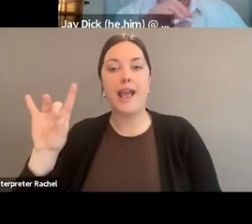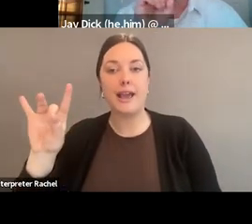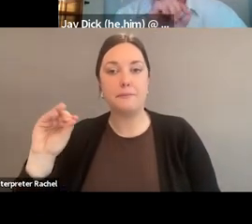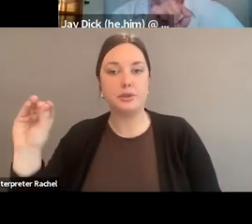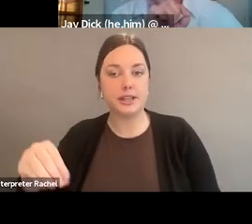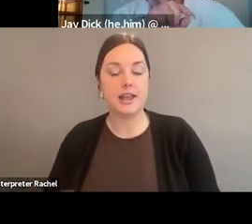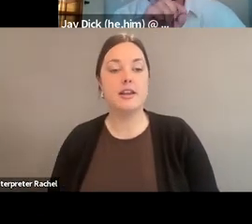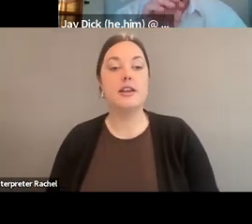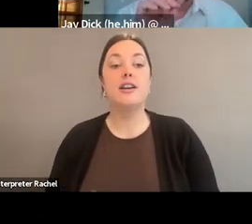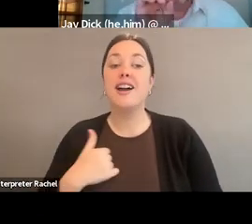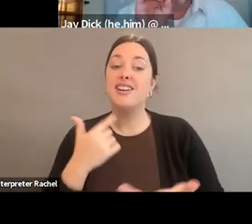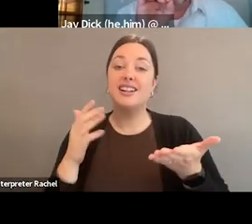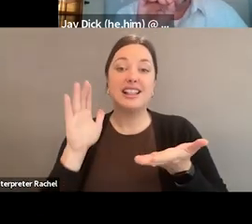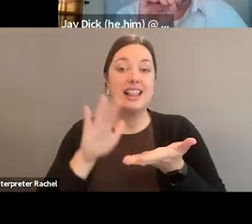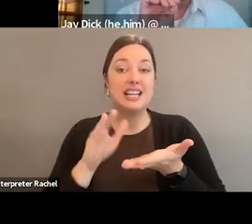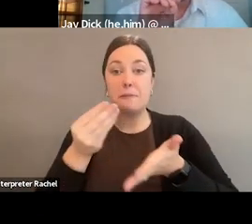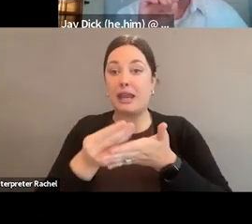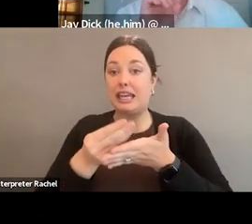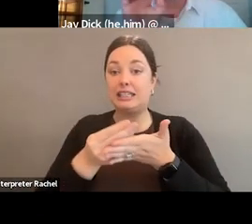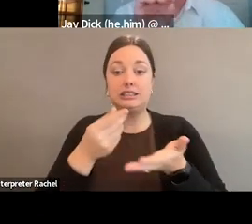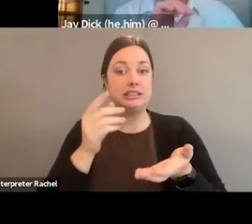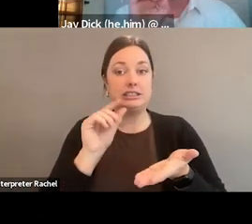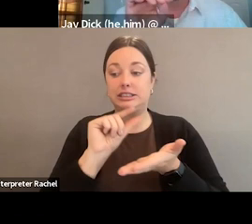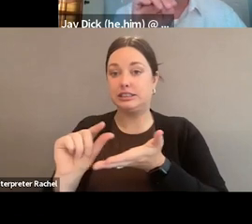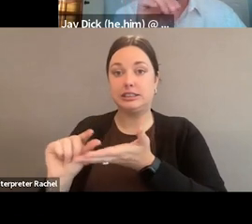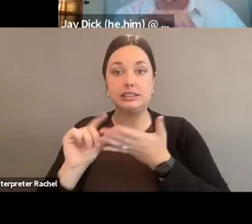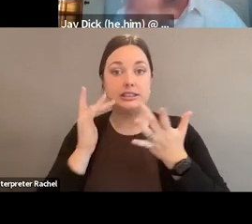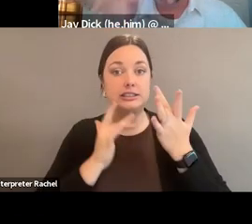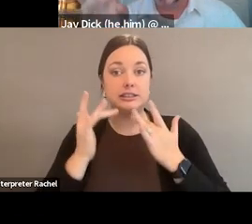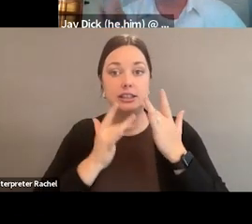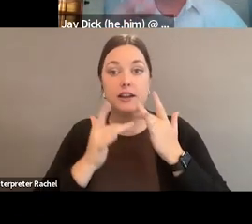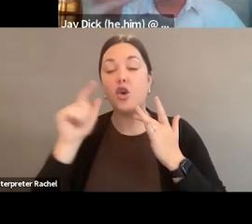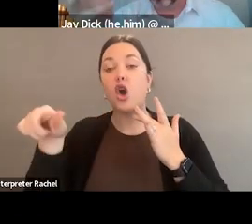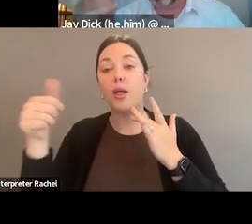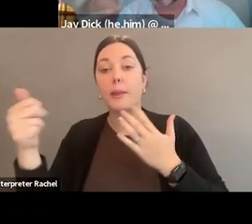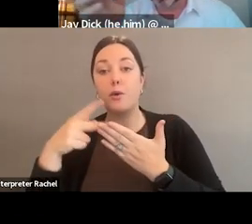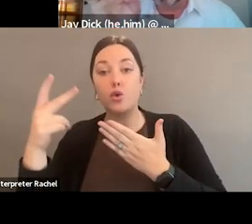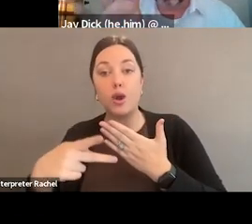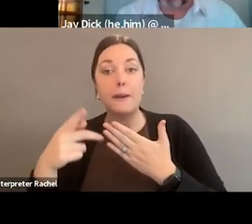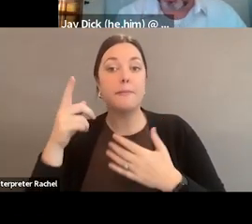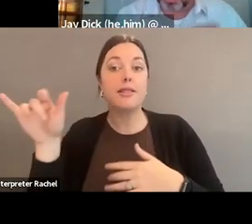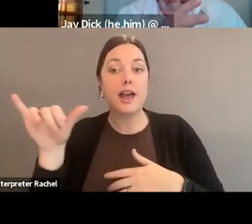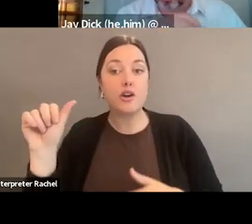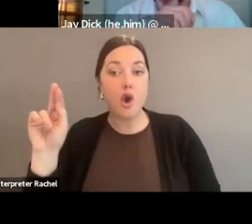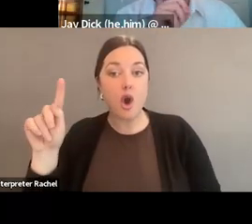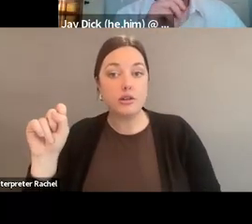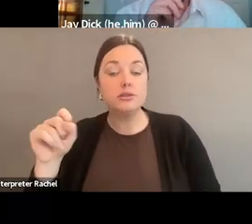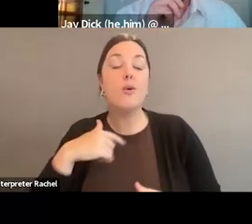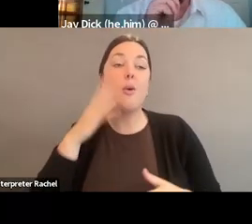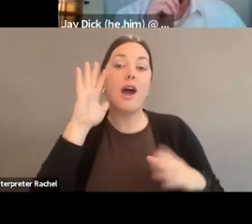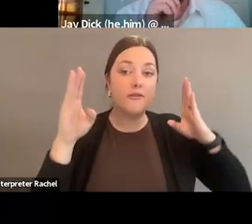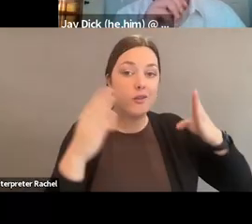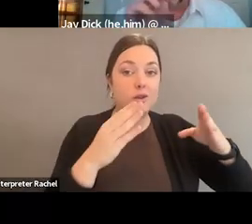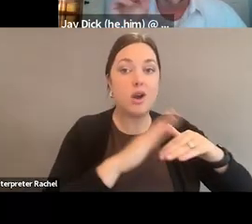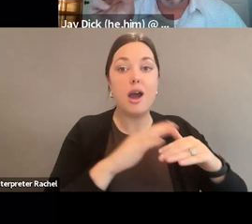And so, there's less money for – there could be less money for other programs like the arts because they're going to have to spend it more on